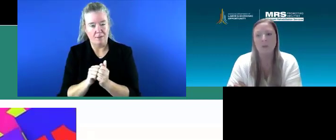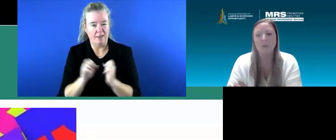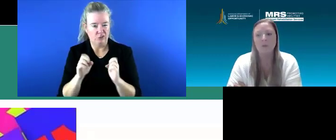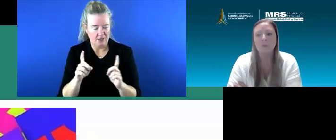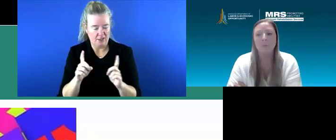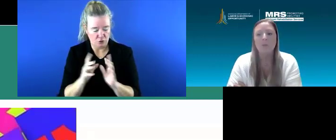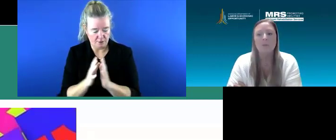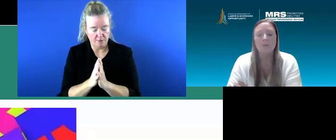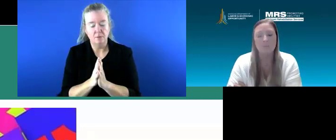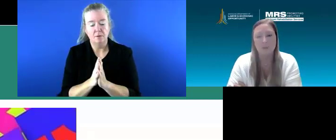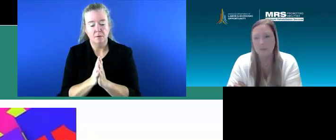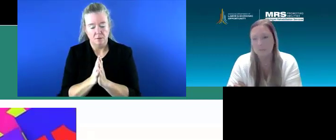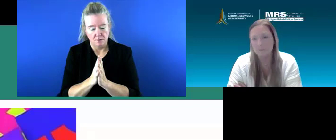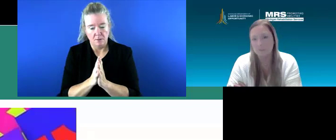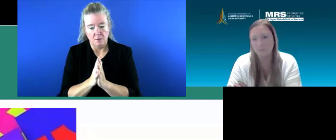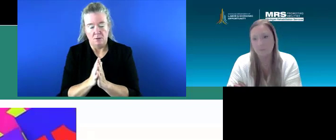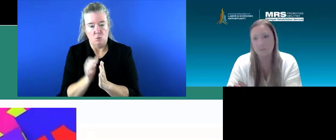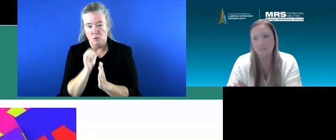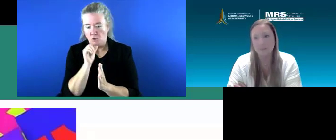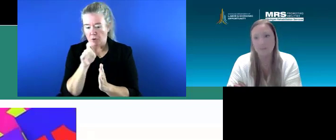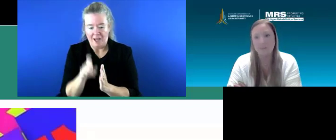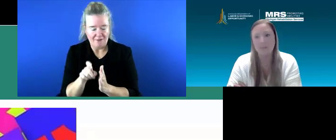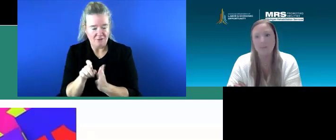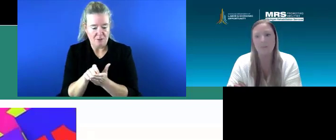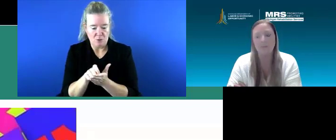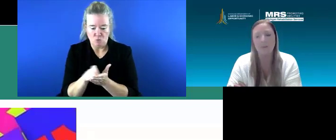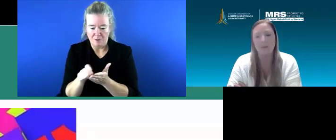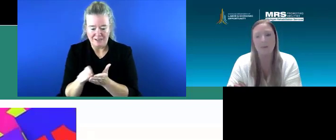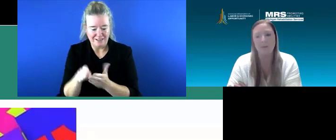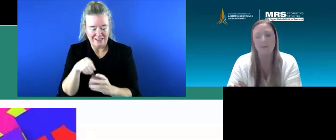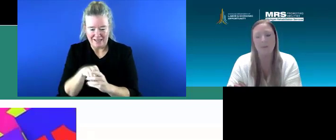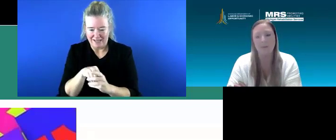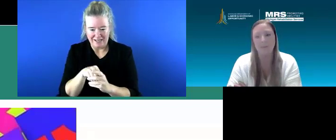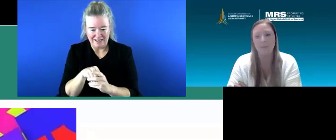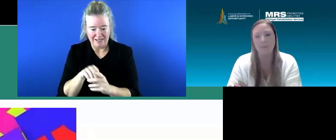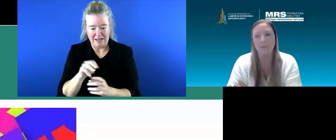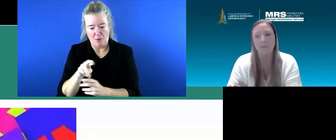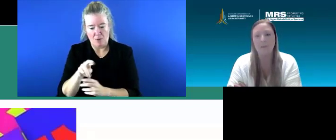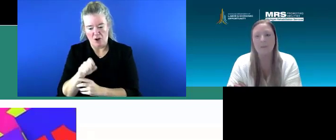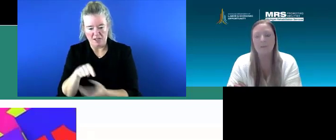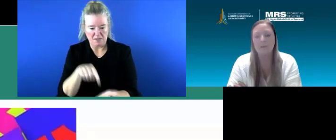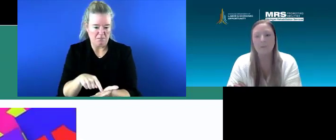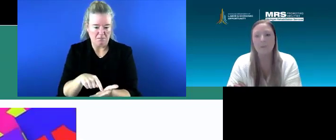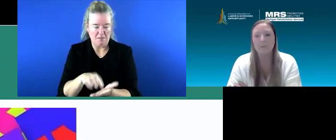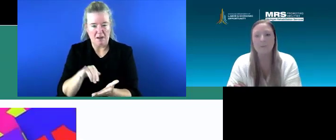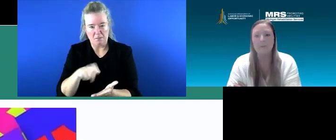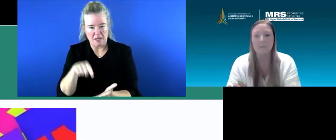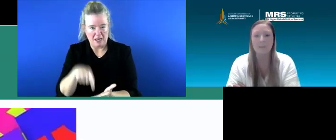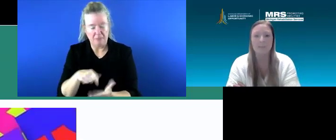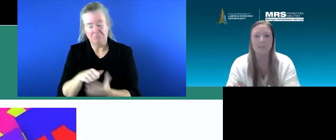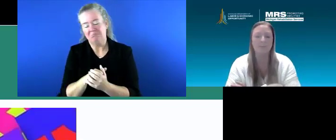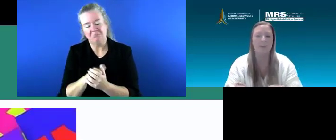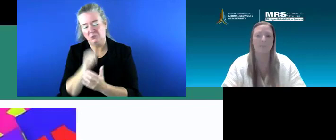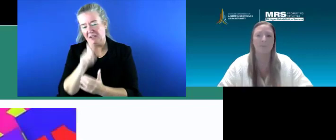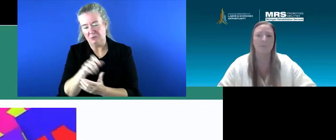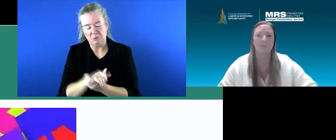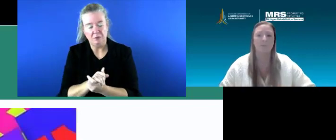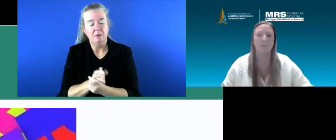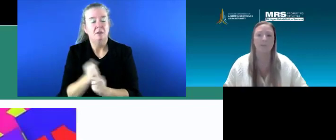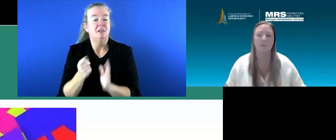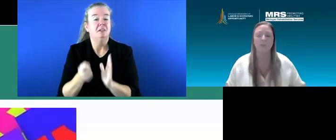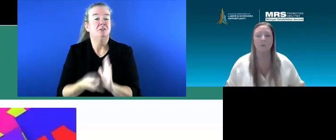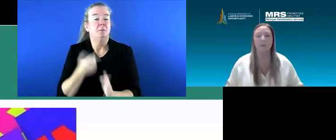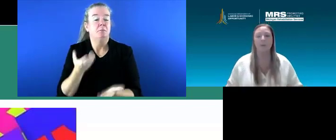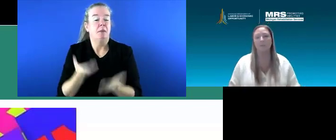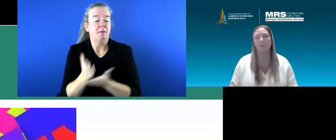we do not have to be written in that IEP. So sometimes there might be